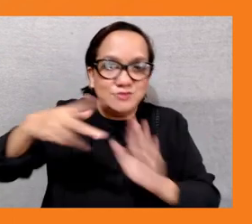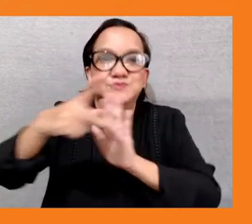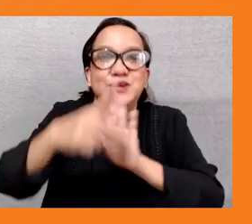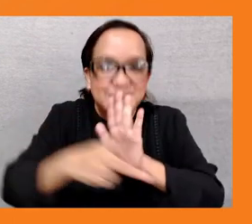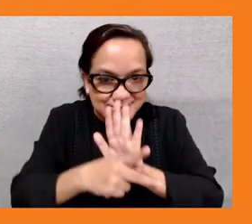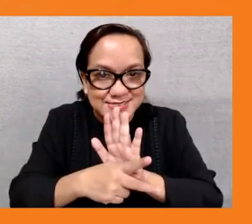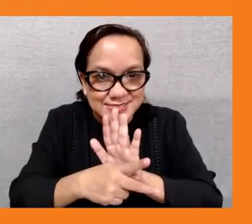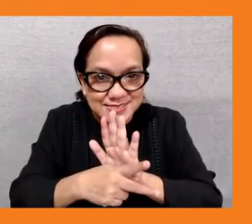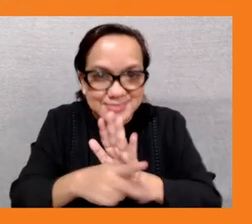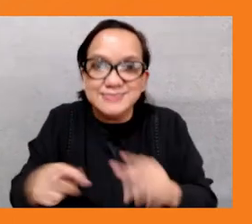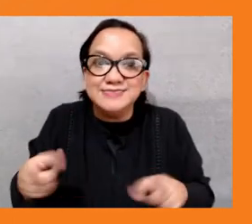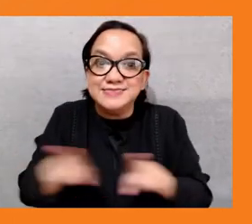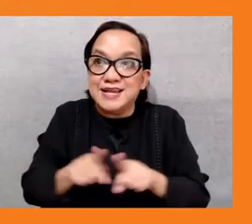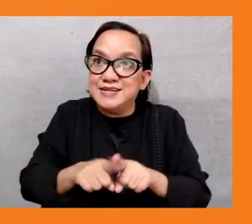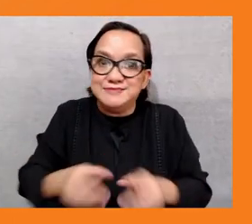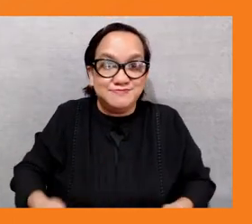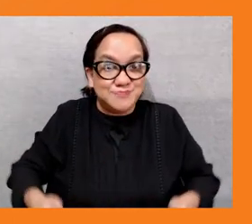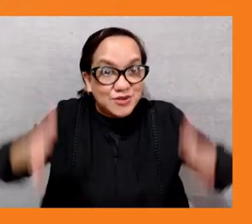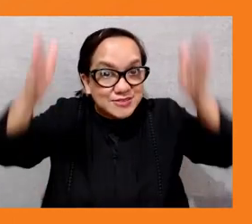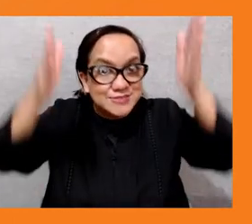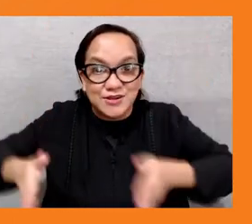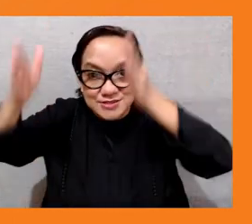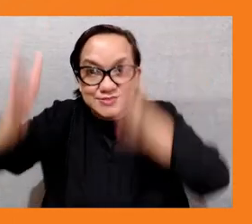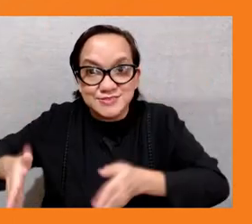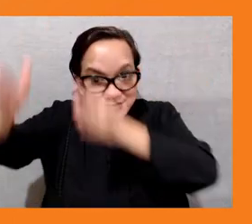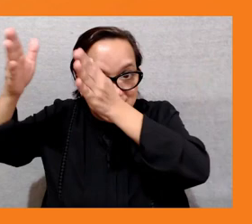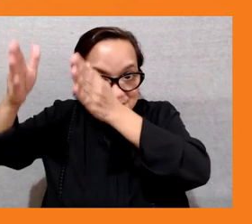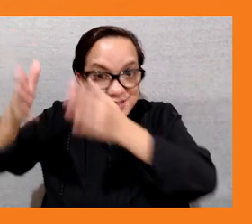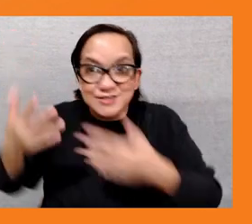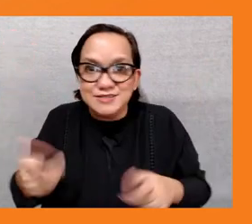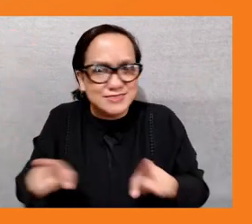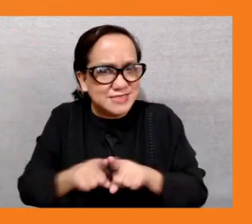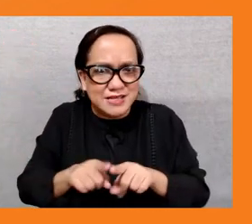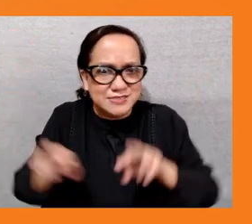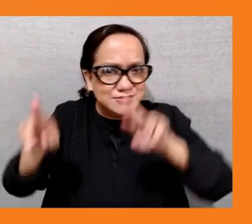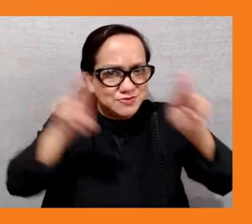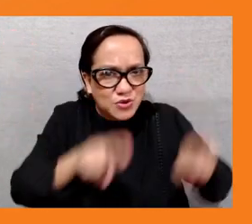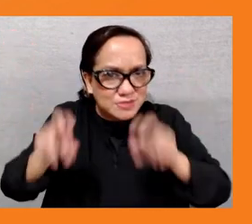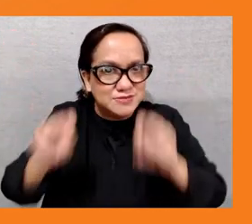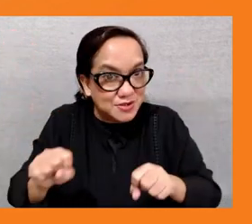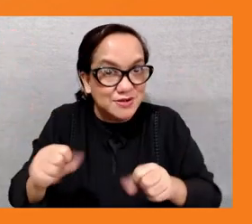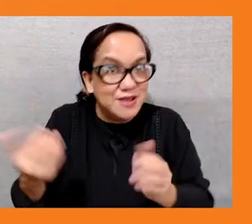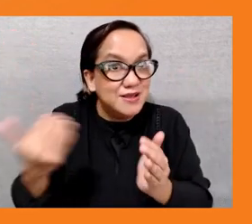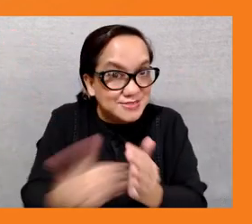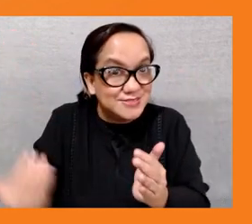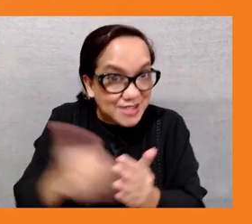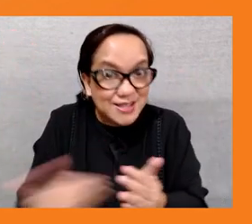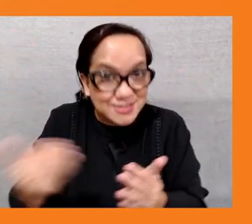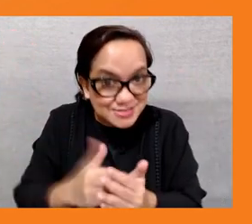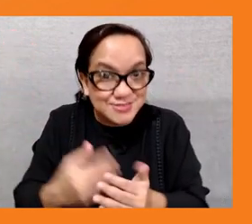power generation through a shift to renewable energy and also expanding electric vehicles usage and the associated infrastructure